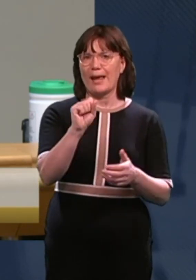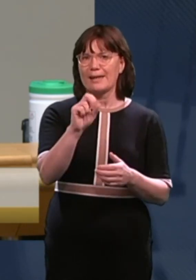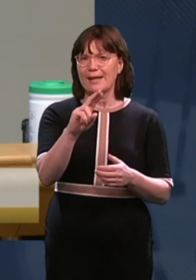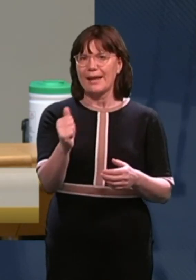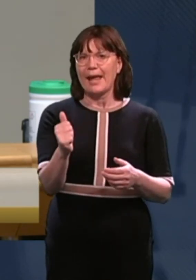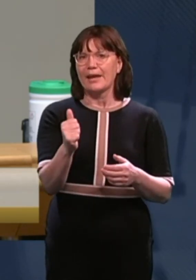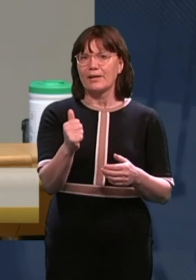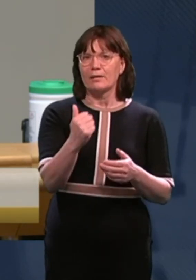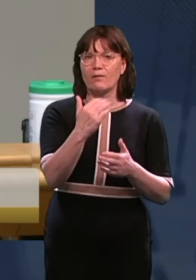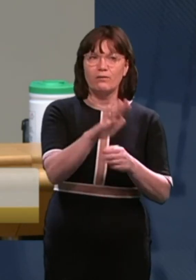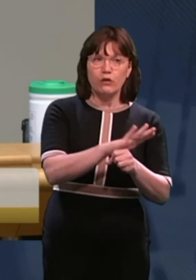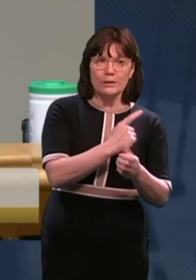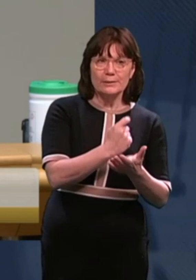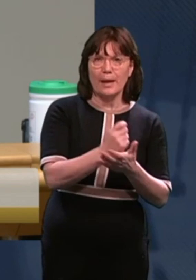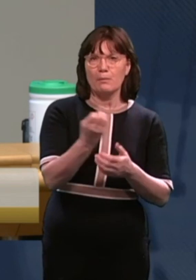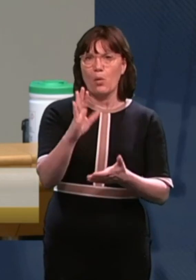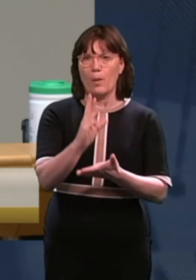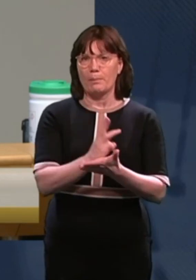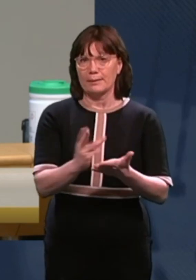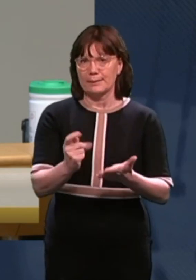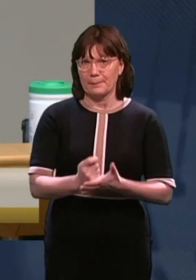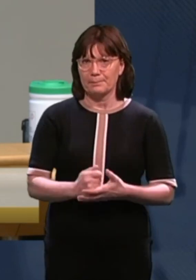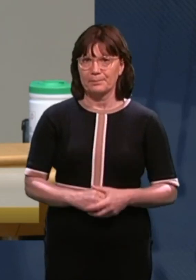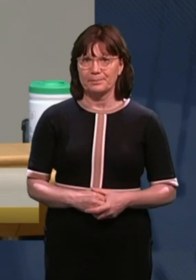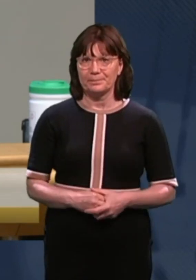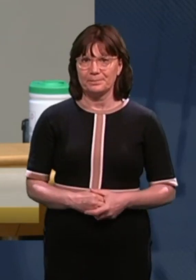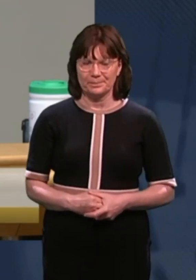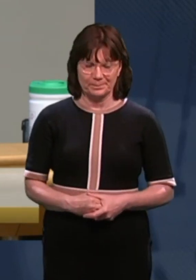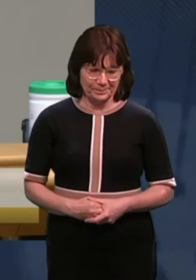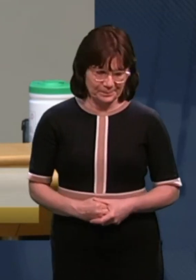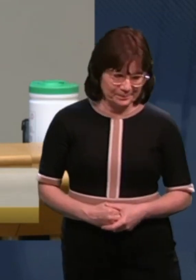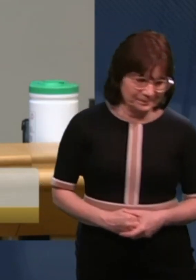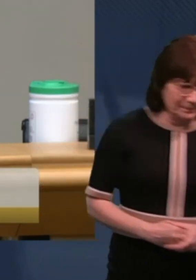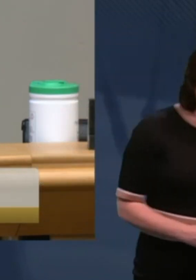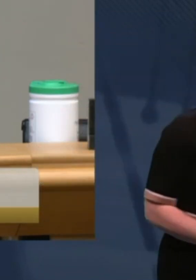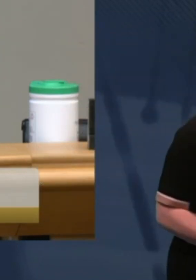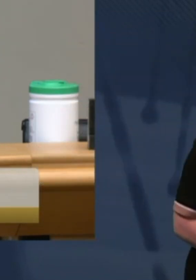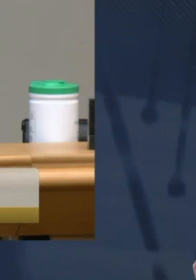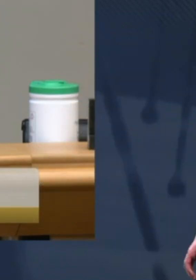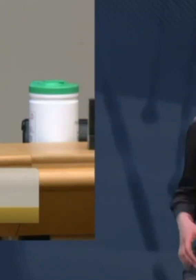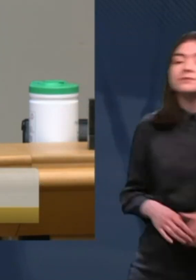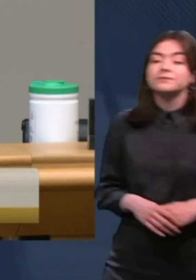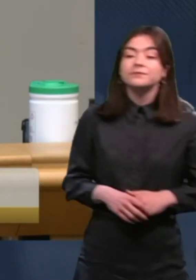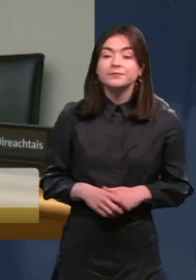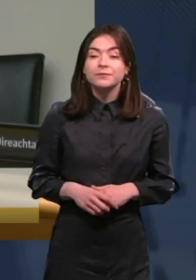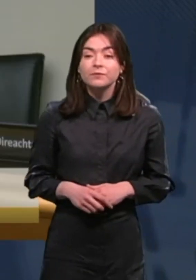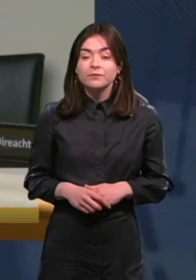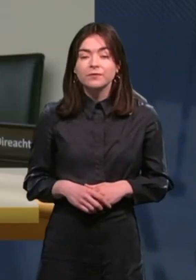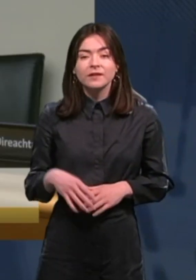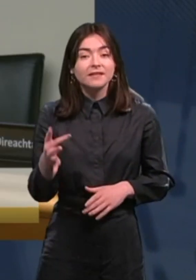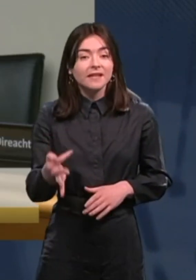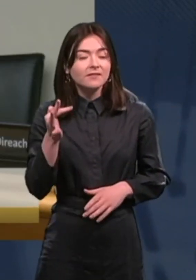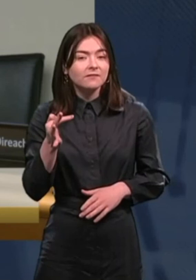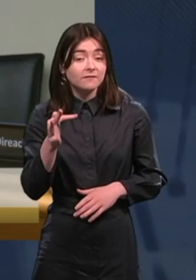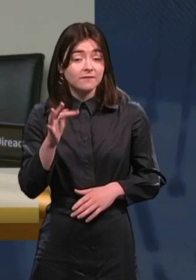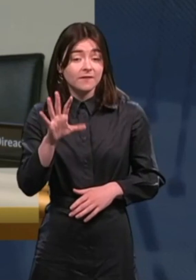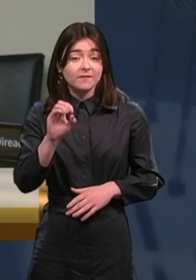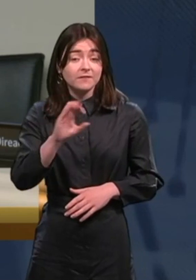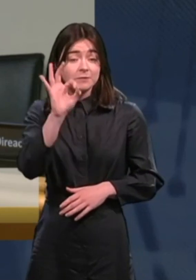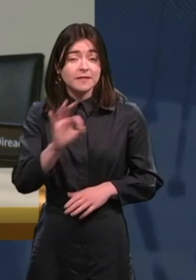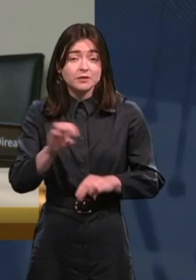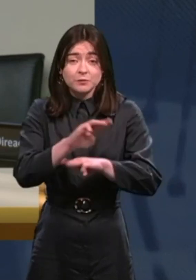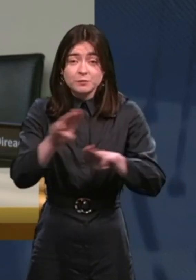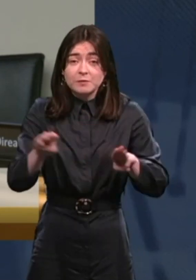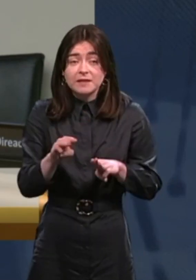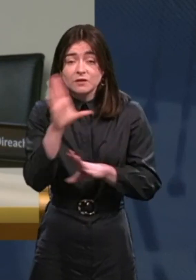when they actually applied. Just on that, suppose if 50% of people who seek that review actually then get the S&A,